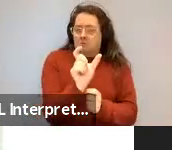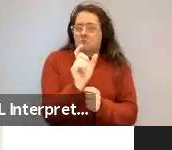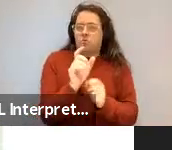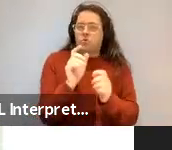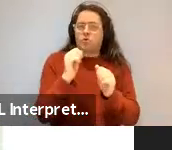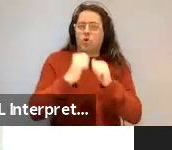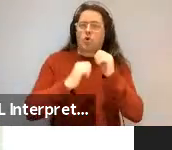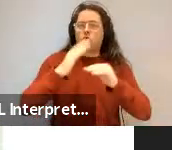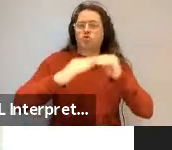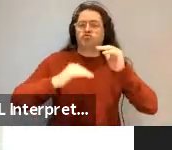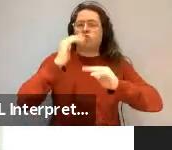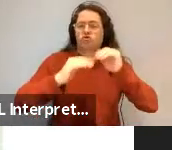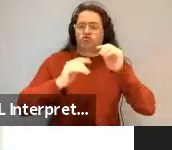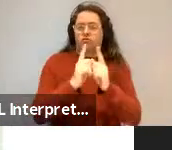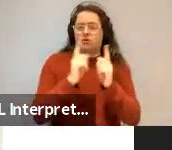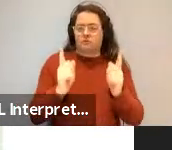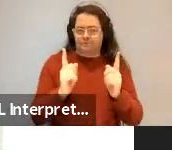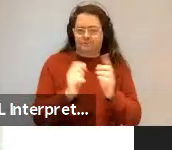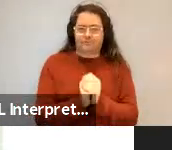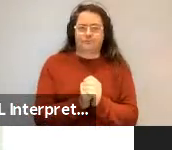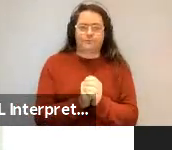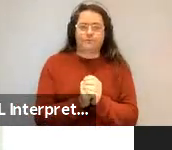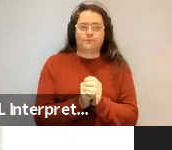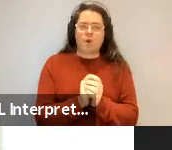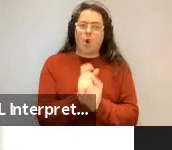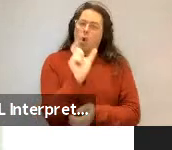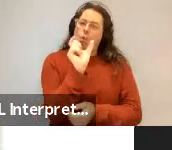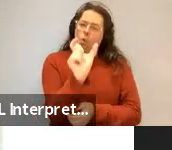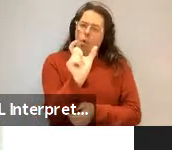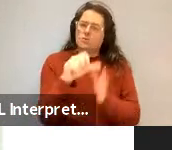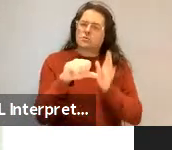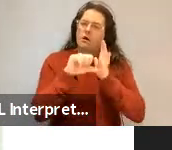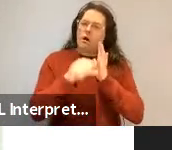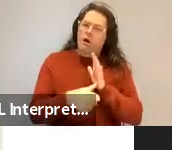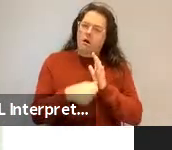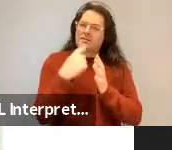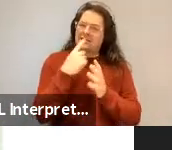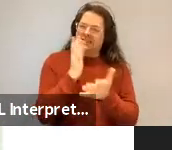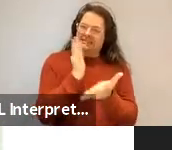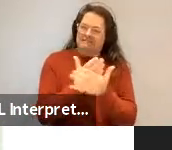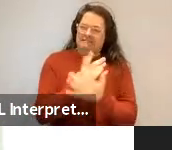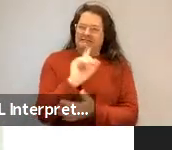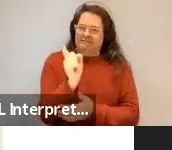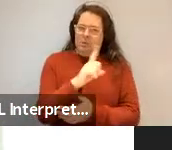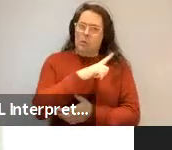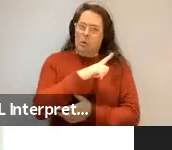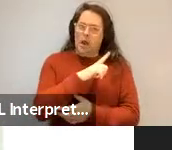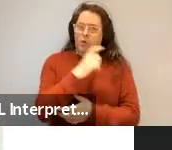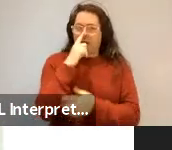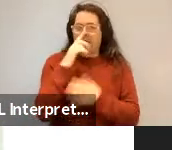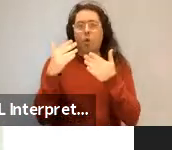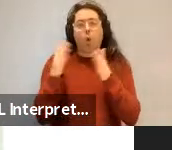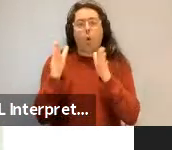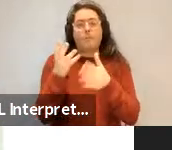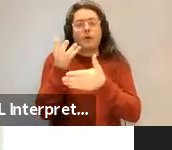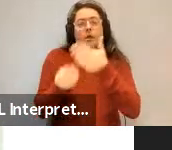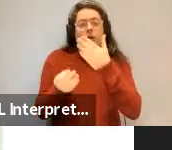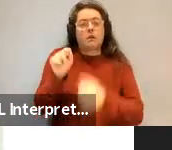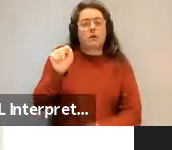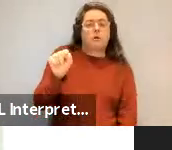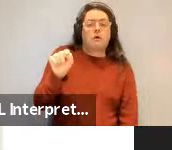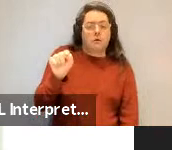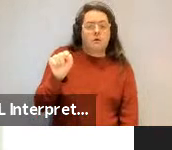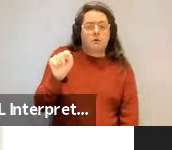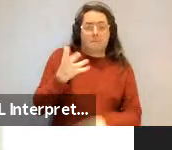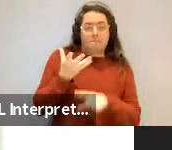words. And part of the reason it's hard to define words is that words can often have open slots. So morphemes are